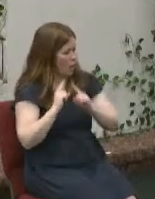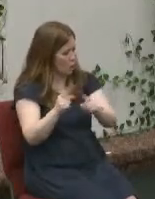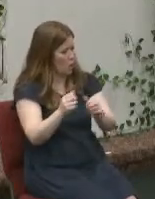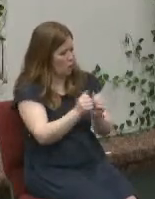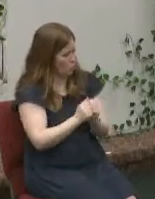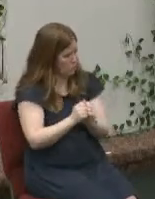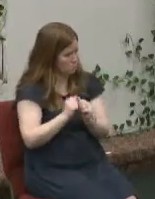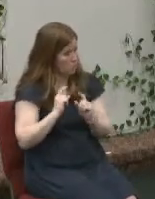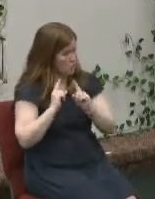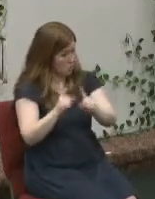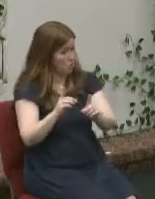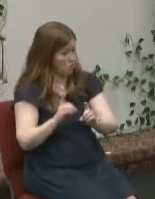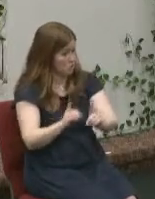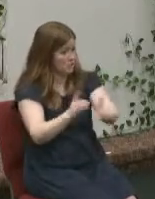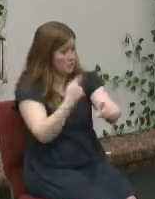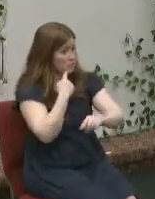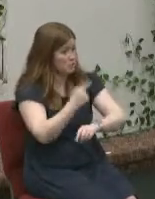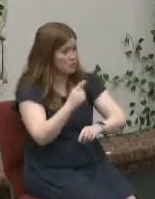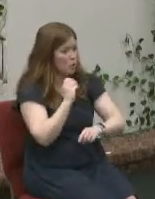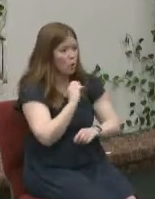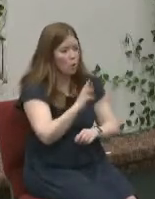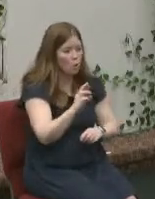toward he says